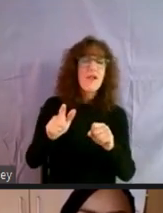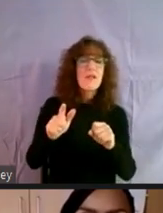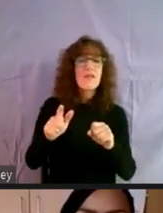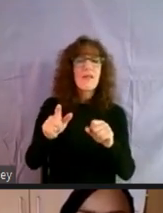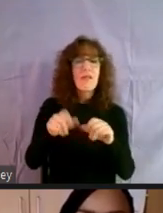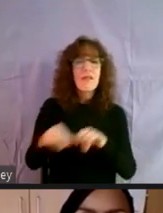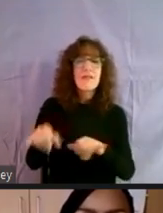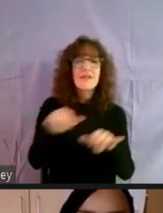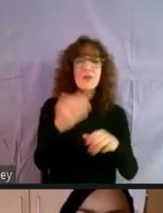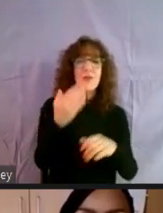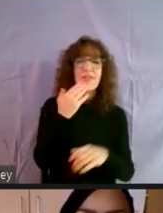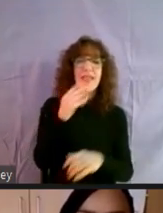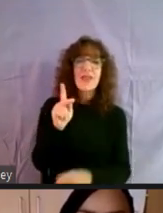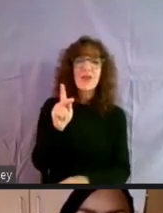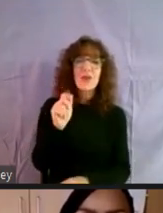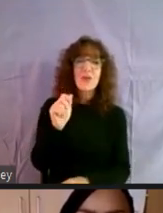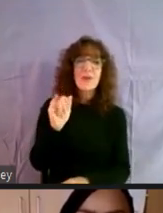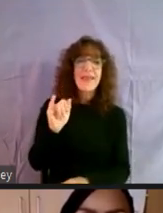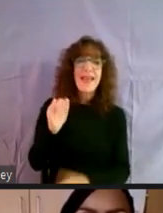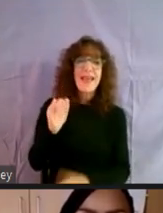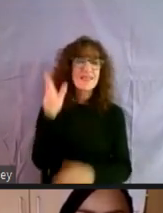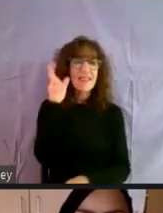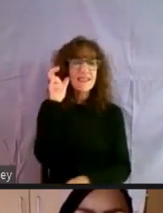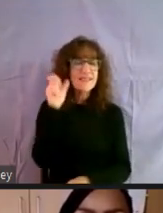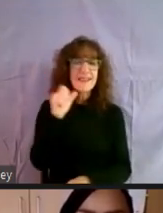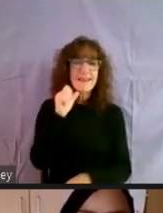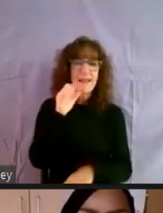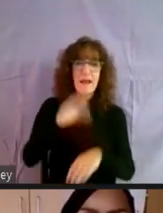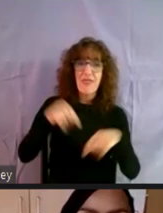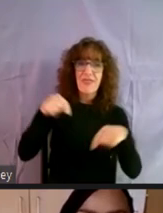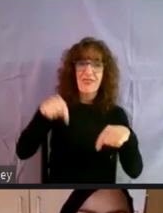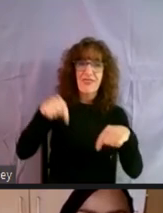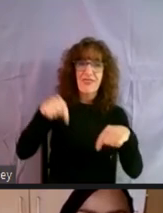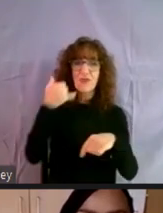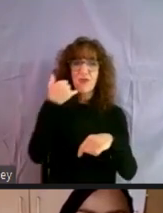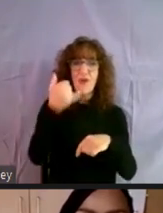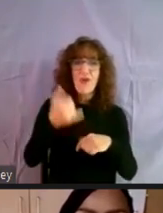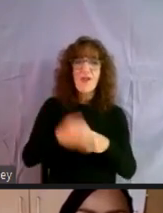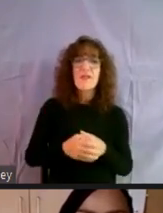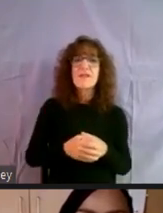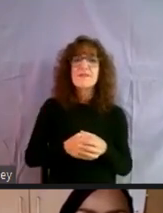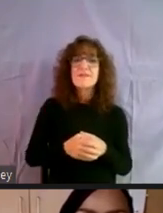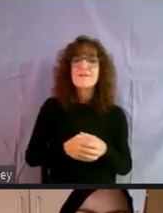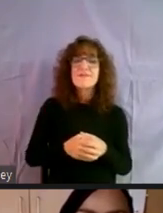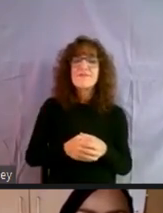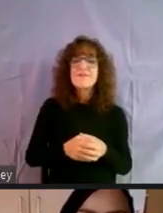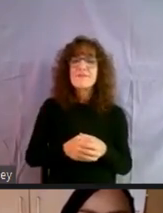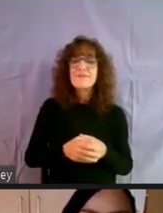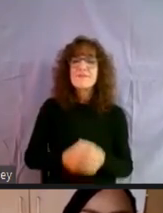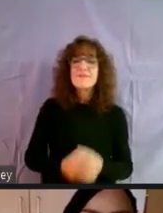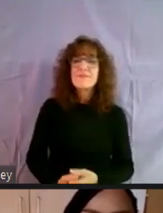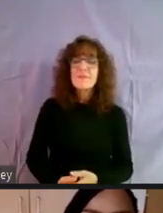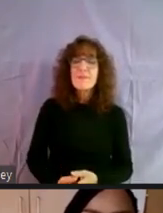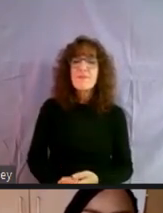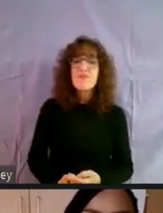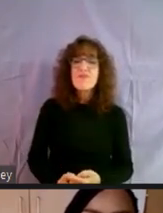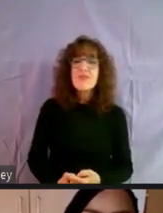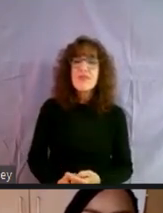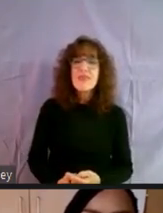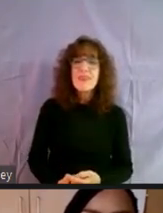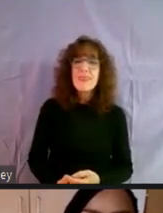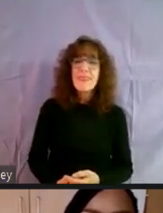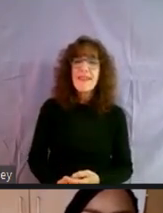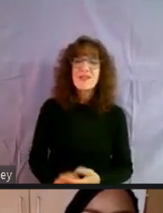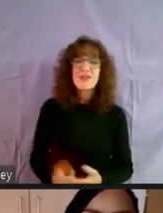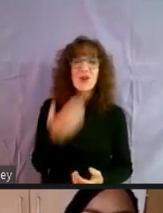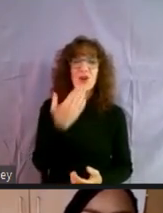Thank you, Kay, who's, who's probably listening, but not on the call. Um, so, um, yeah, it's sort of a good